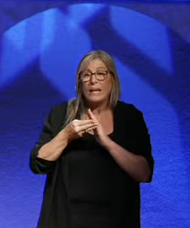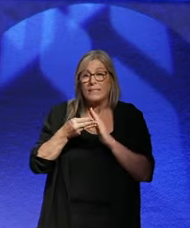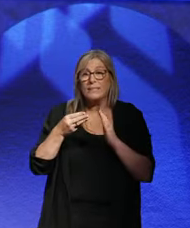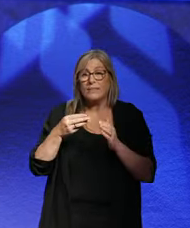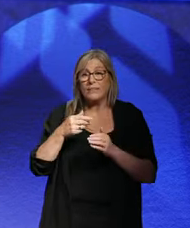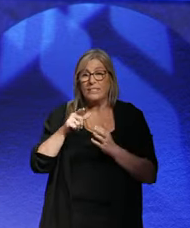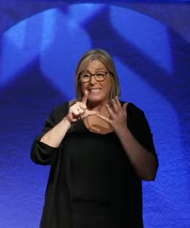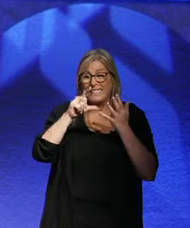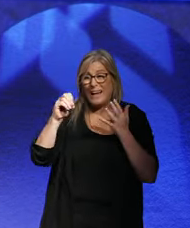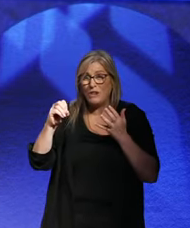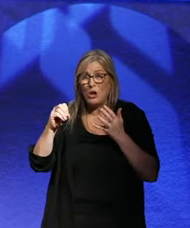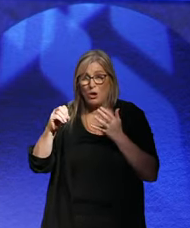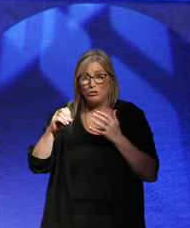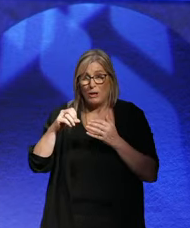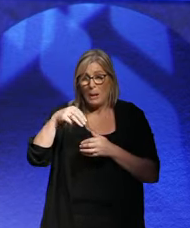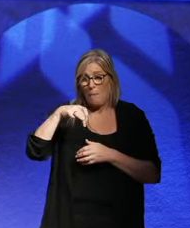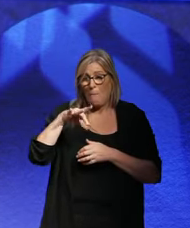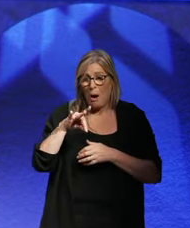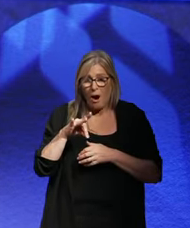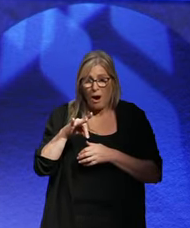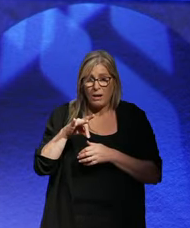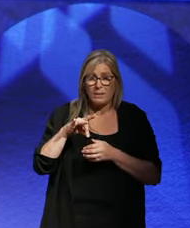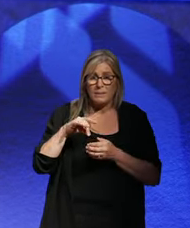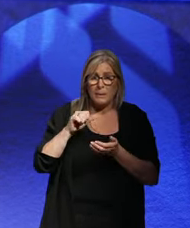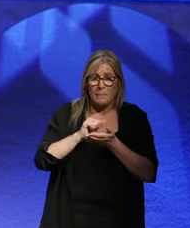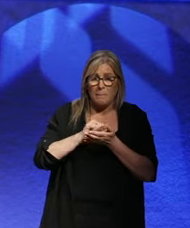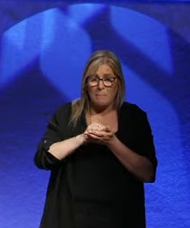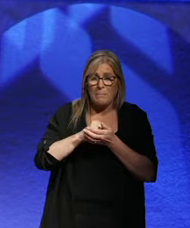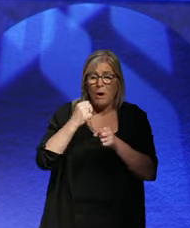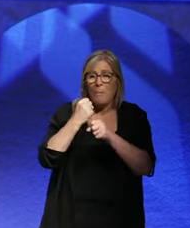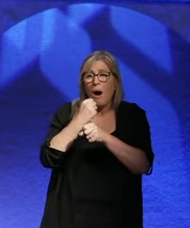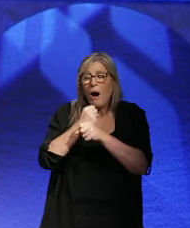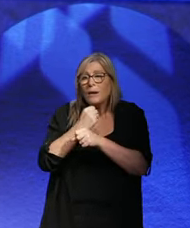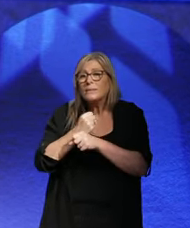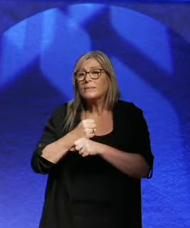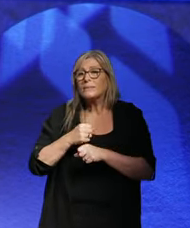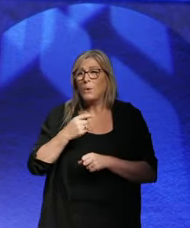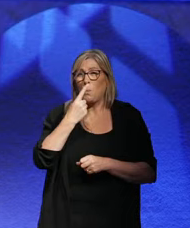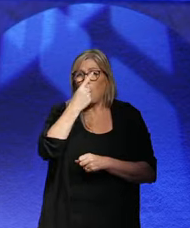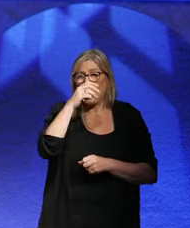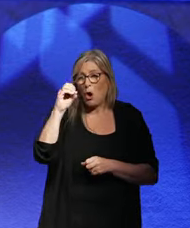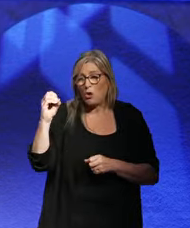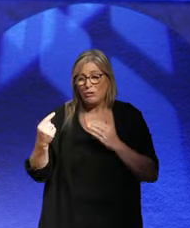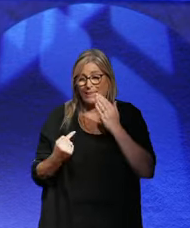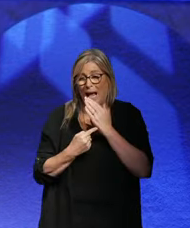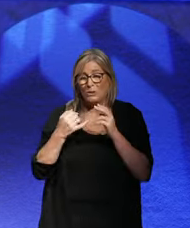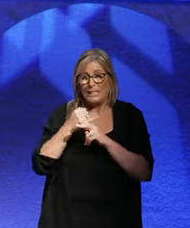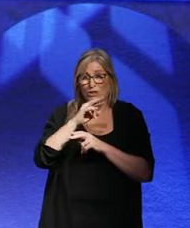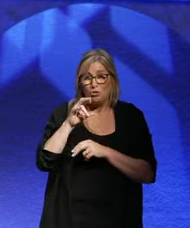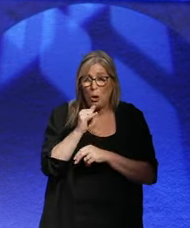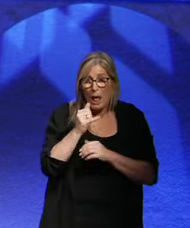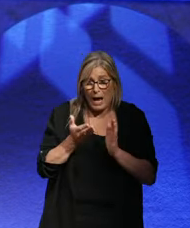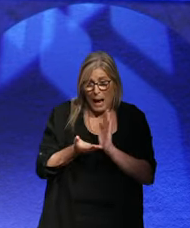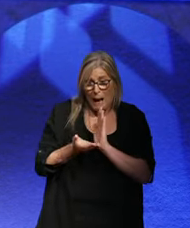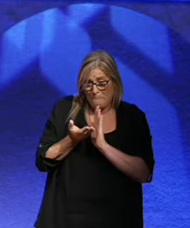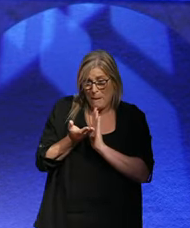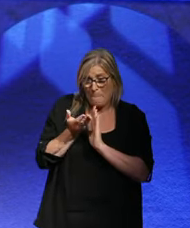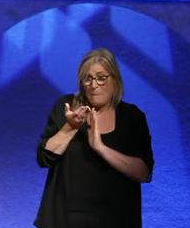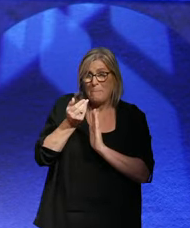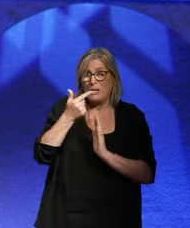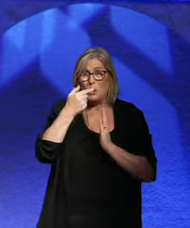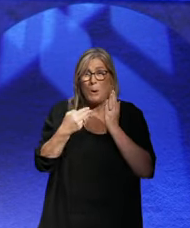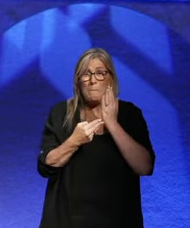marks in January. 1200 in May. 100,000 in July. 2 million in September.